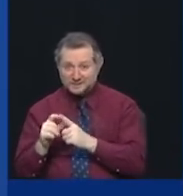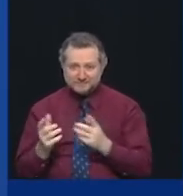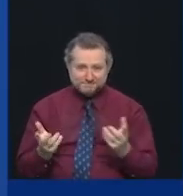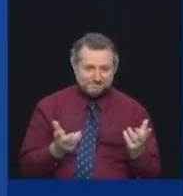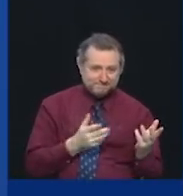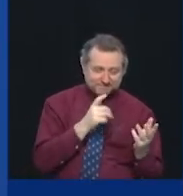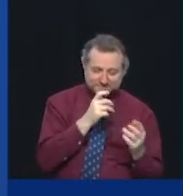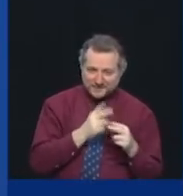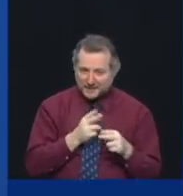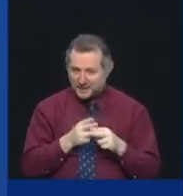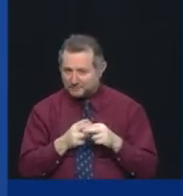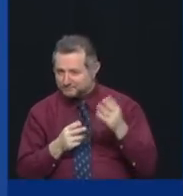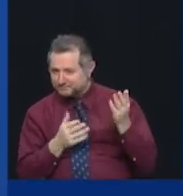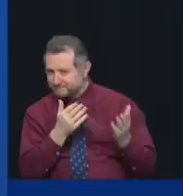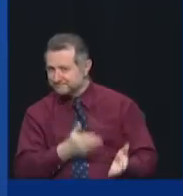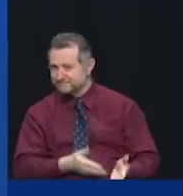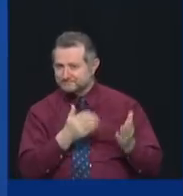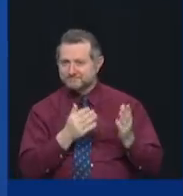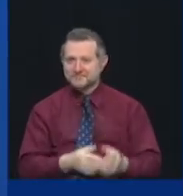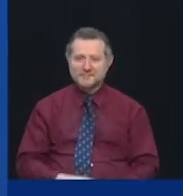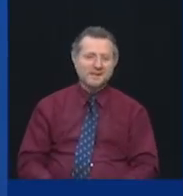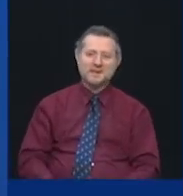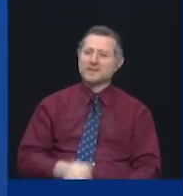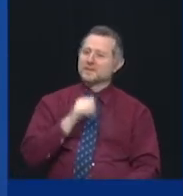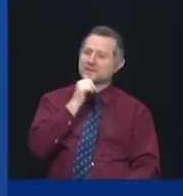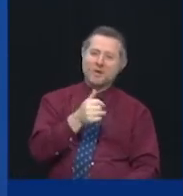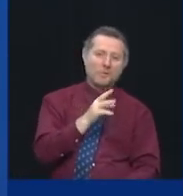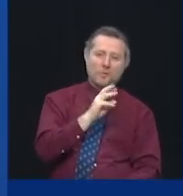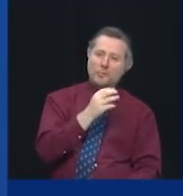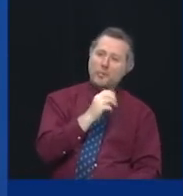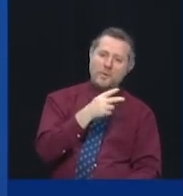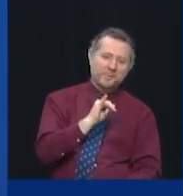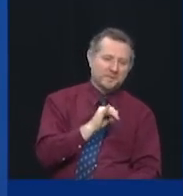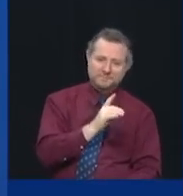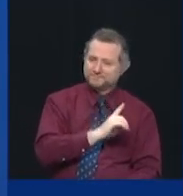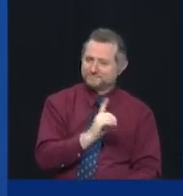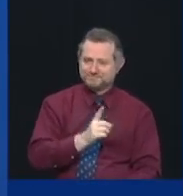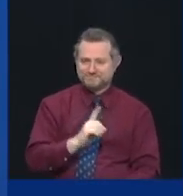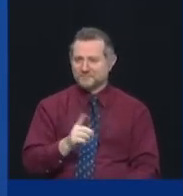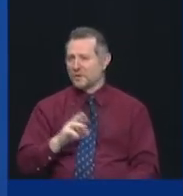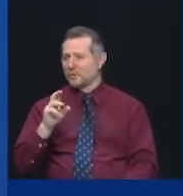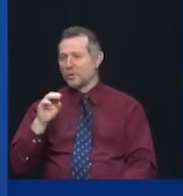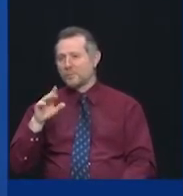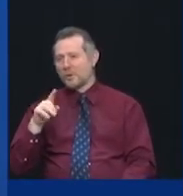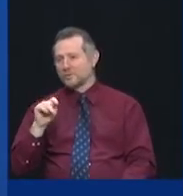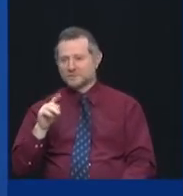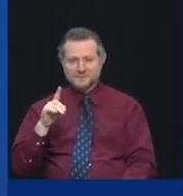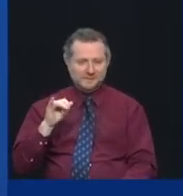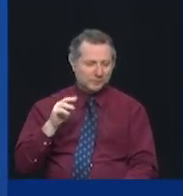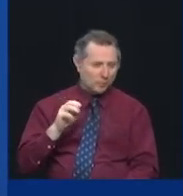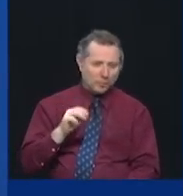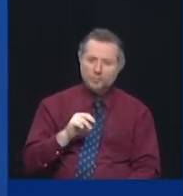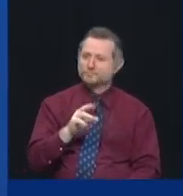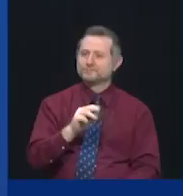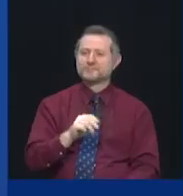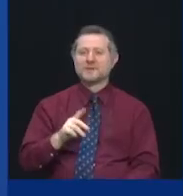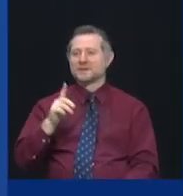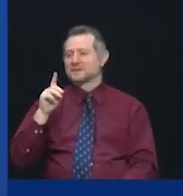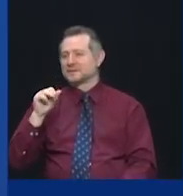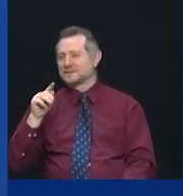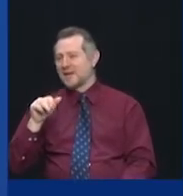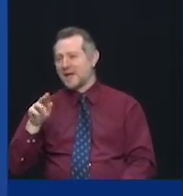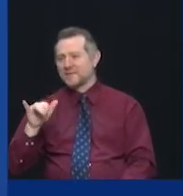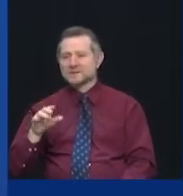It's not Whoopi. It's not Robert De Niro. Not Danny DeVito. Billy Joel.